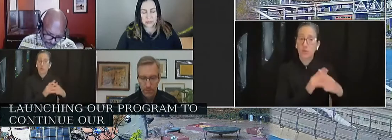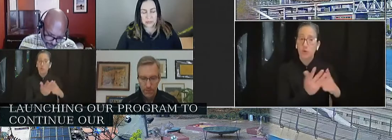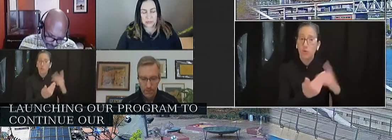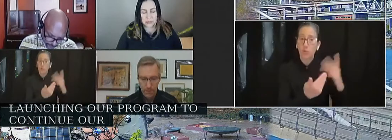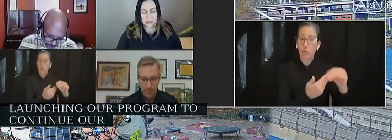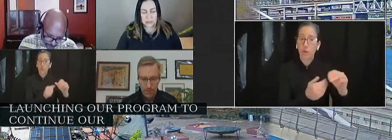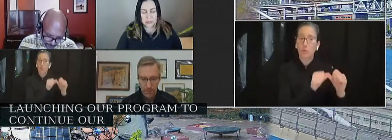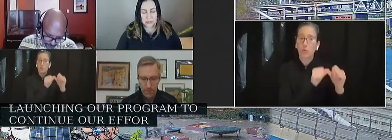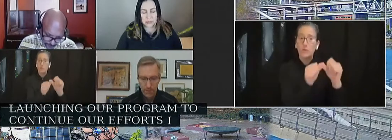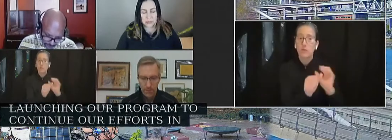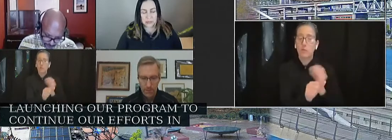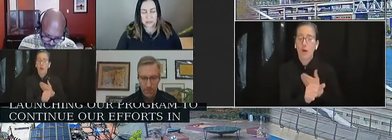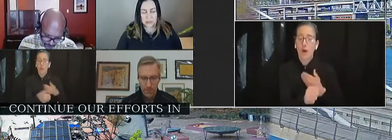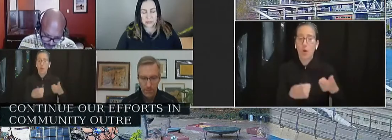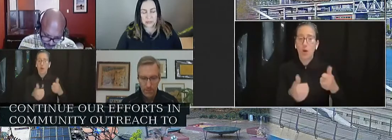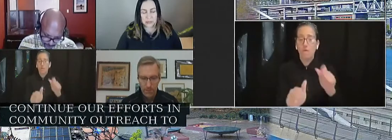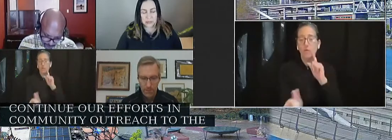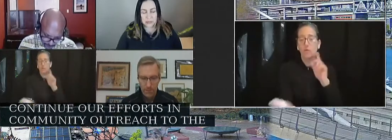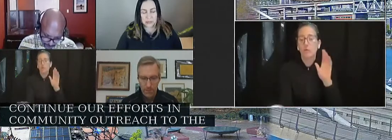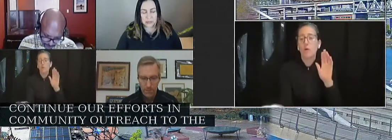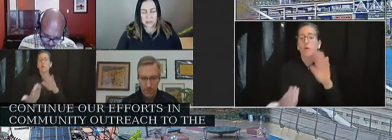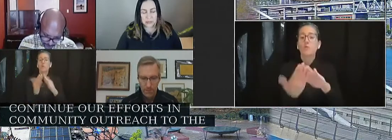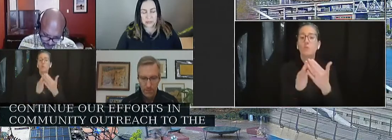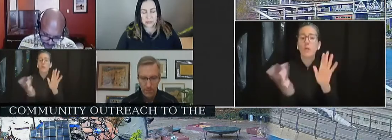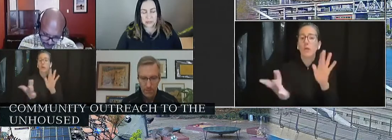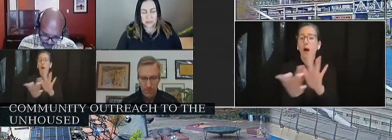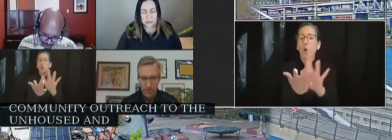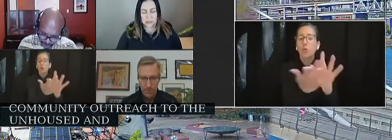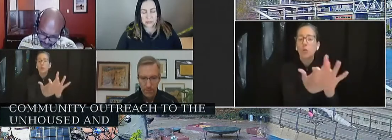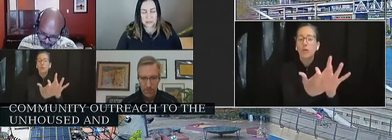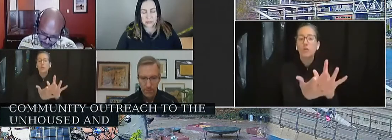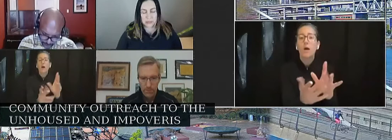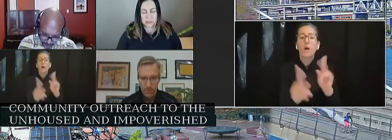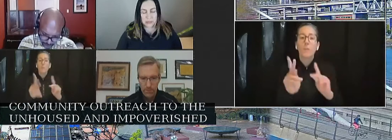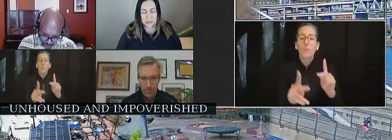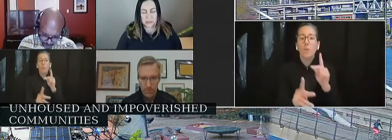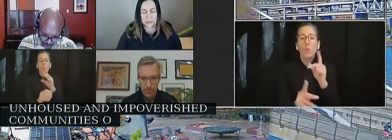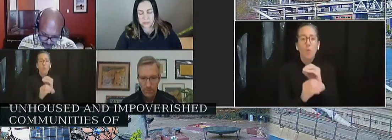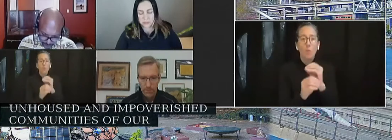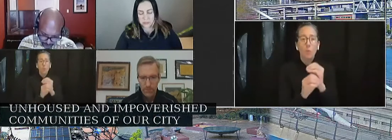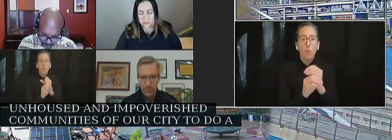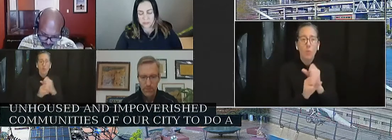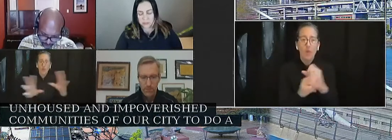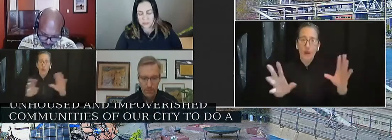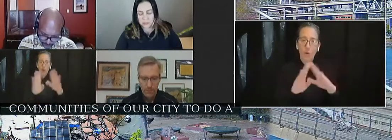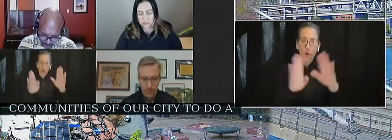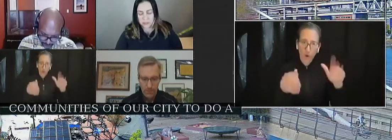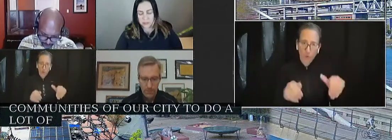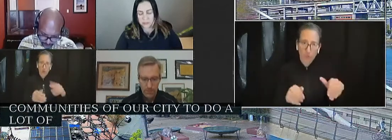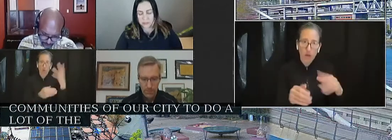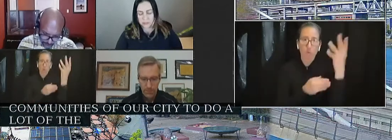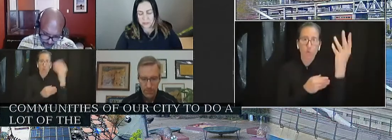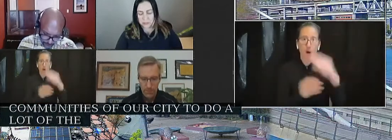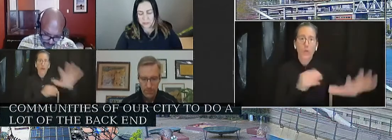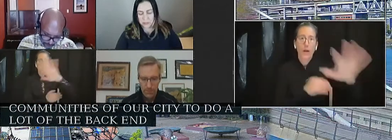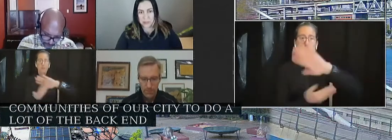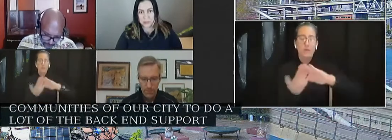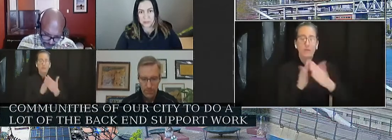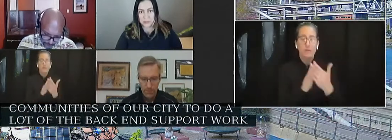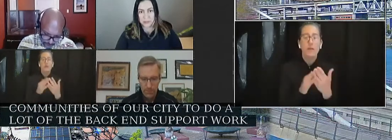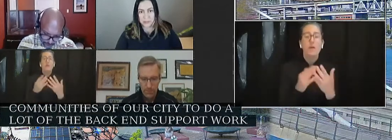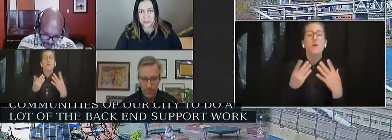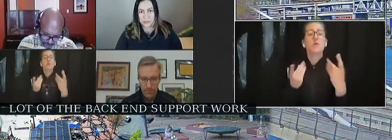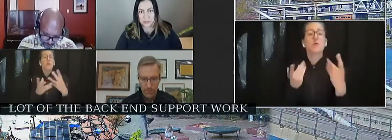outreach to the unhoused and impoverished communities of our city to do a lot of the back-end support work for Portland Street Response.